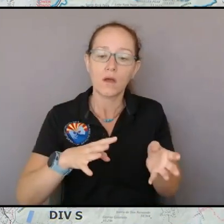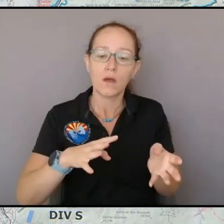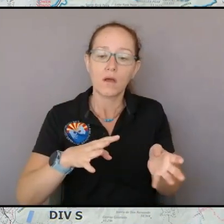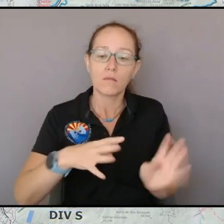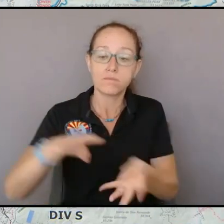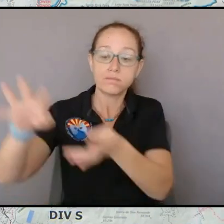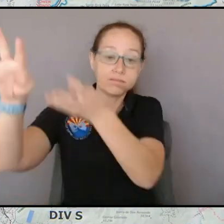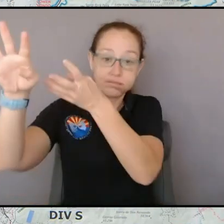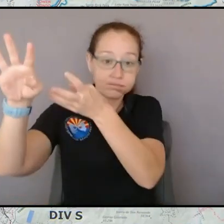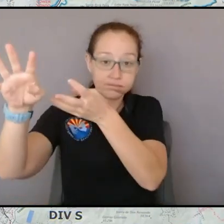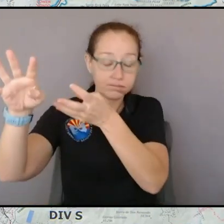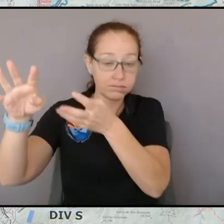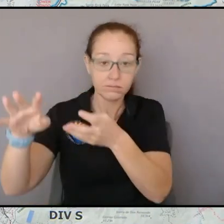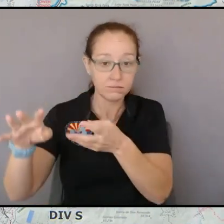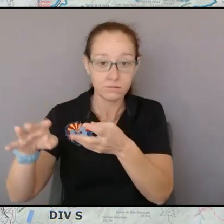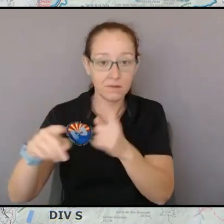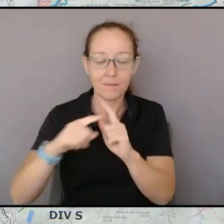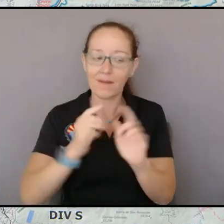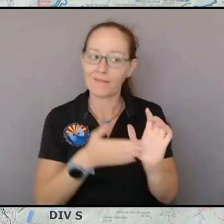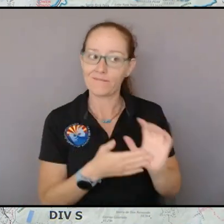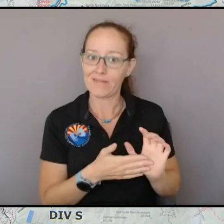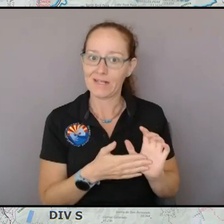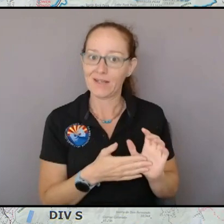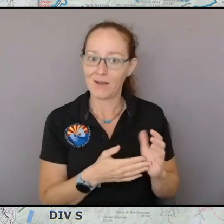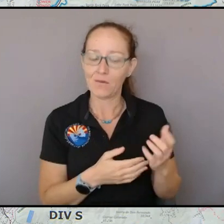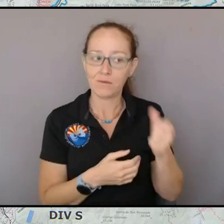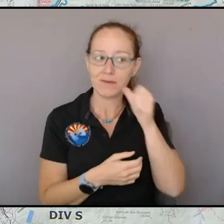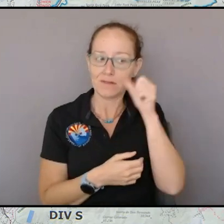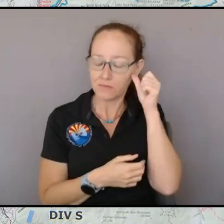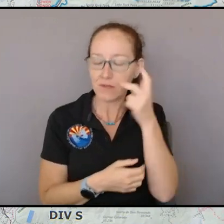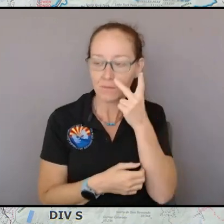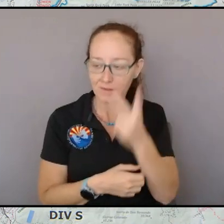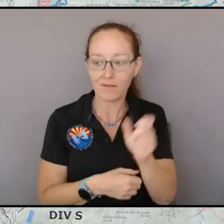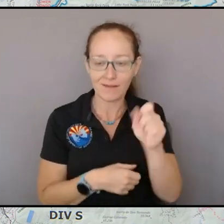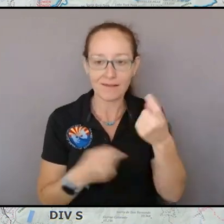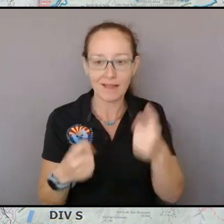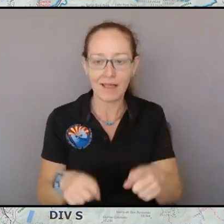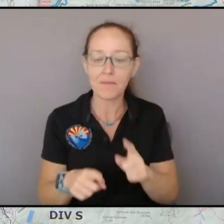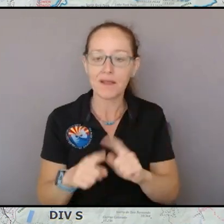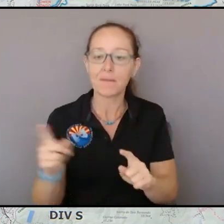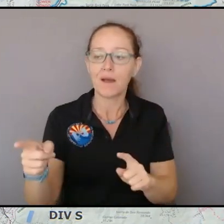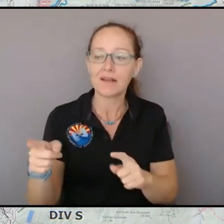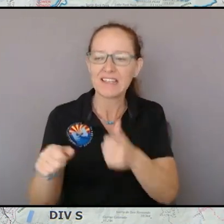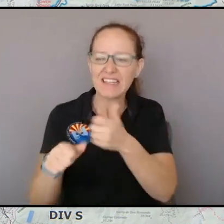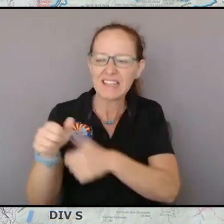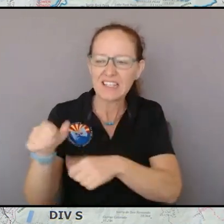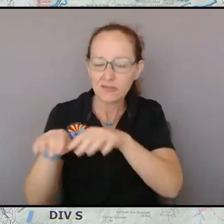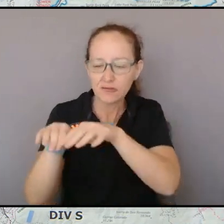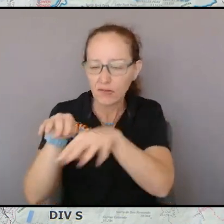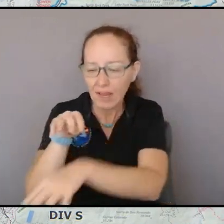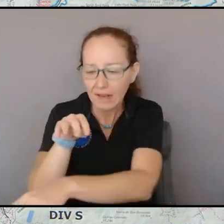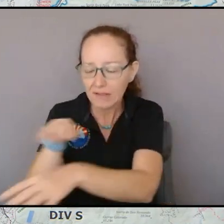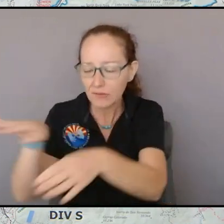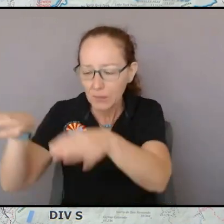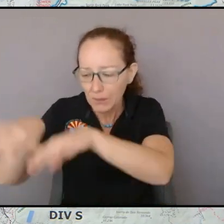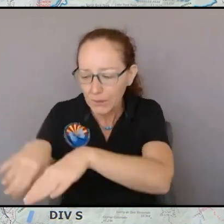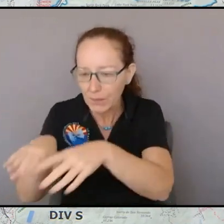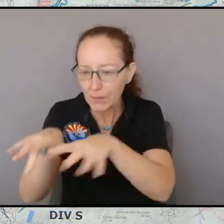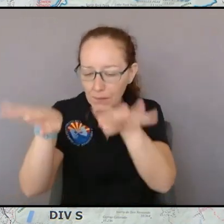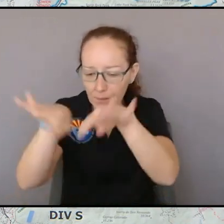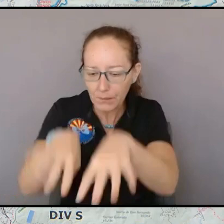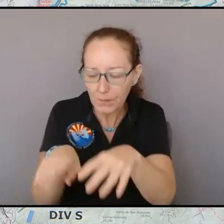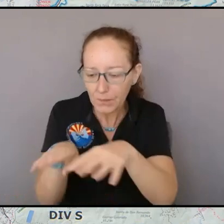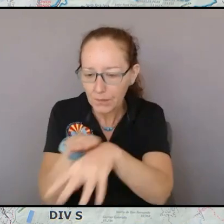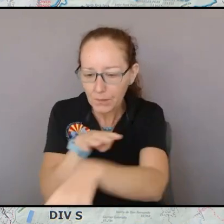but even though at a granular level you know drainage by drainage those models don't tell us what's up as far as exactly what's going to occur